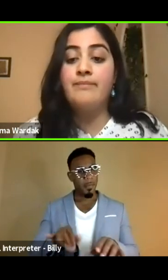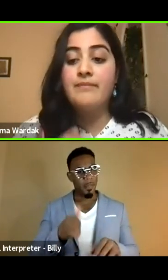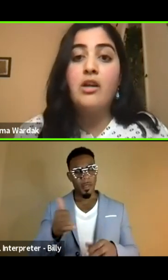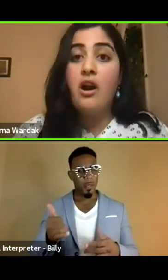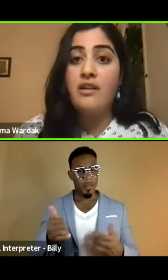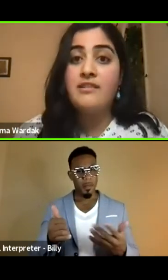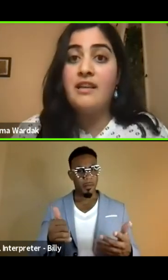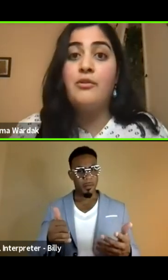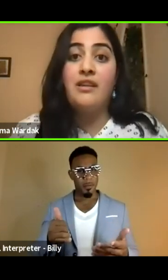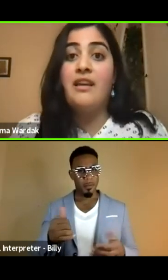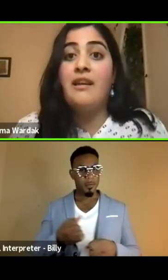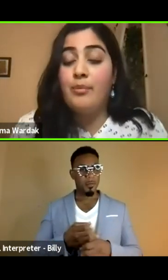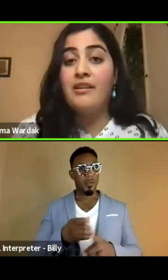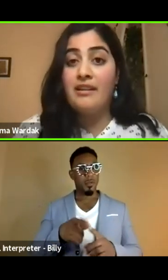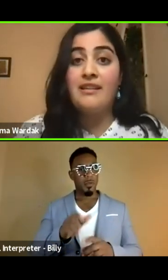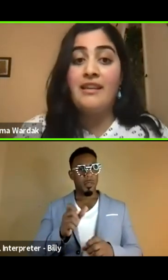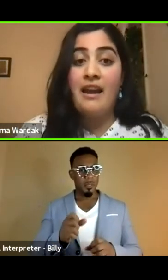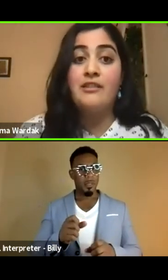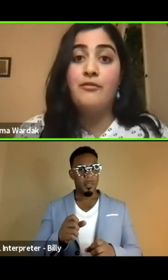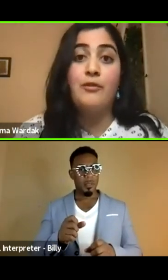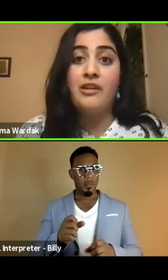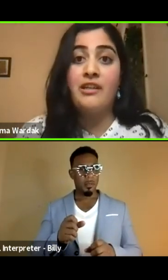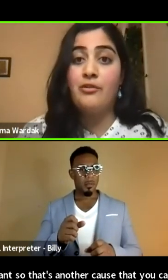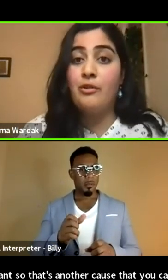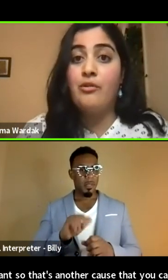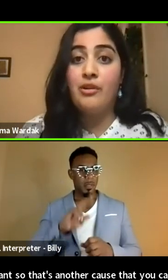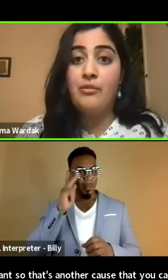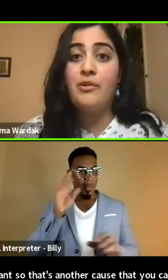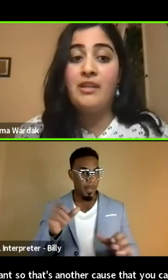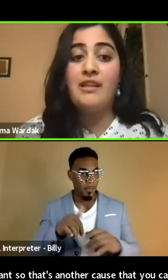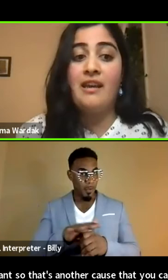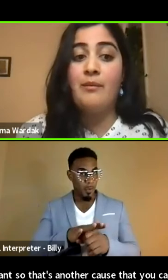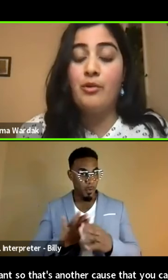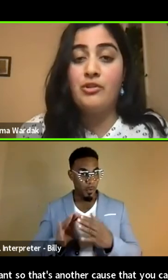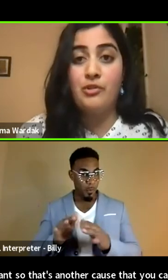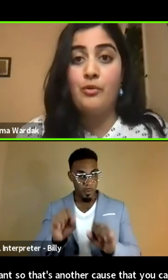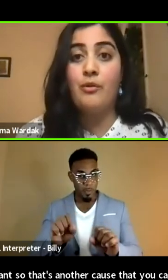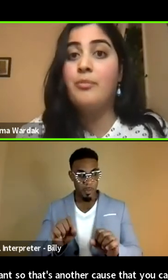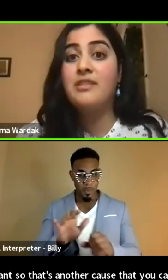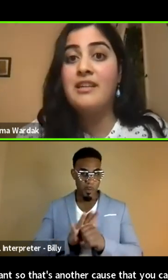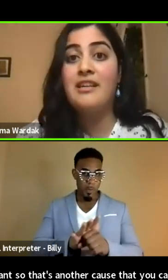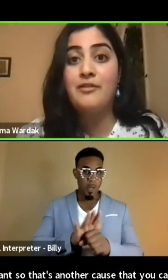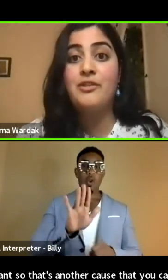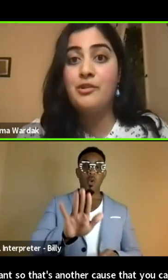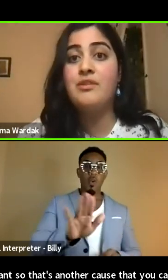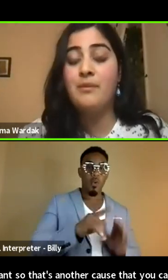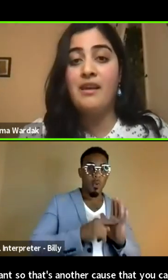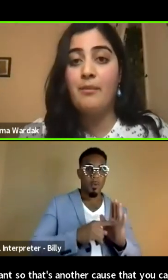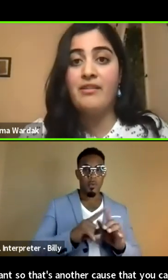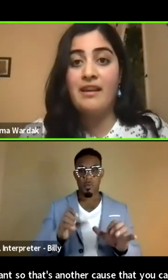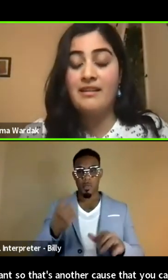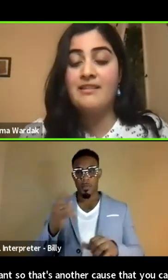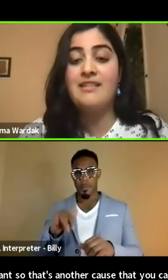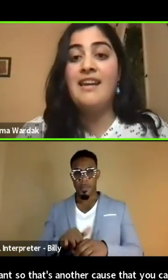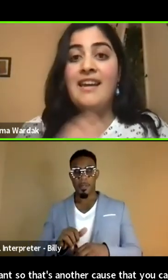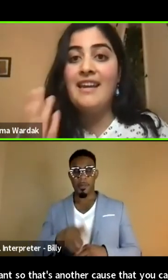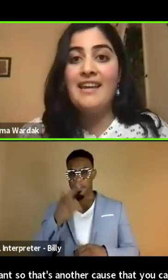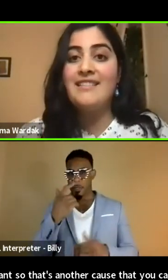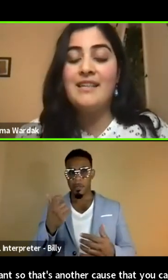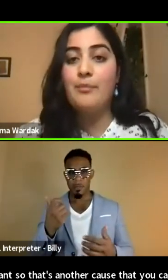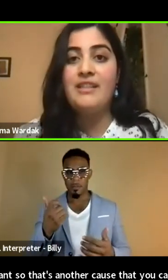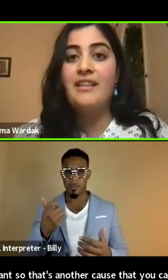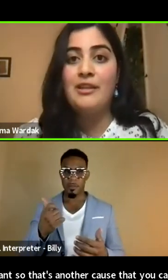um, cause that you can get politically active or in your local community and pressure your representatives to do something about that. Cause